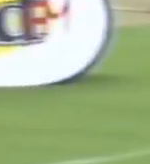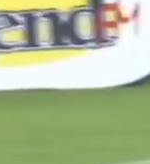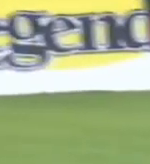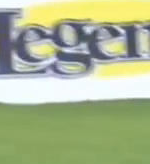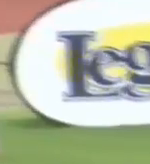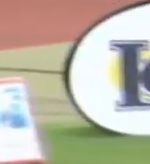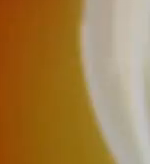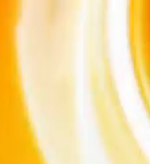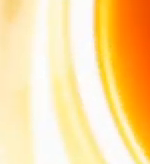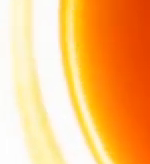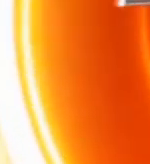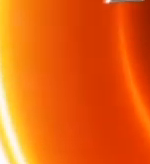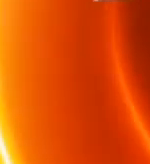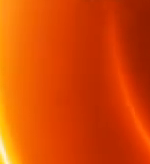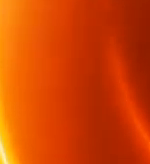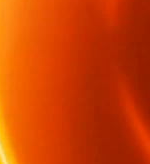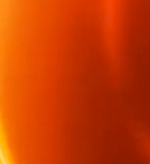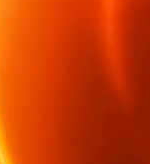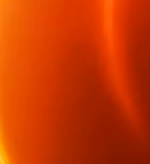Manoa